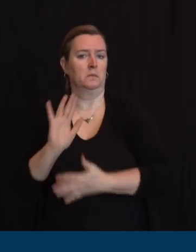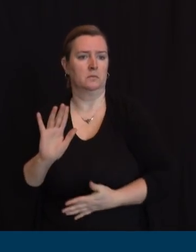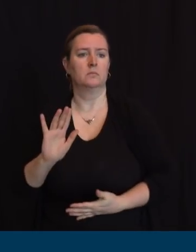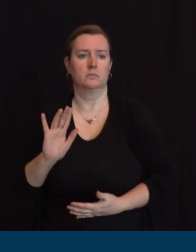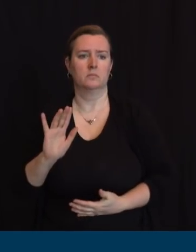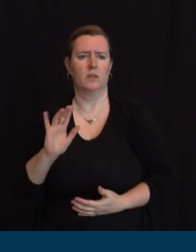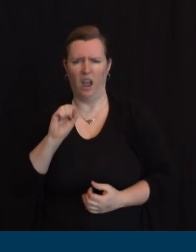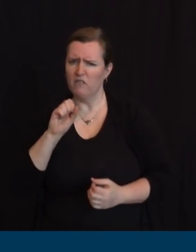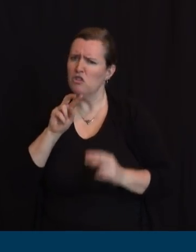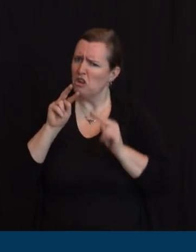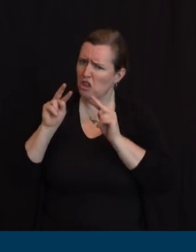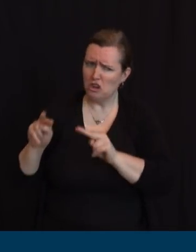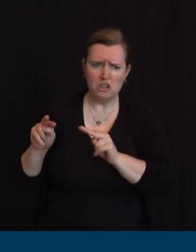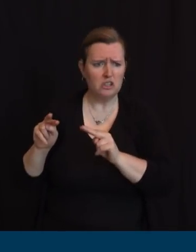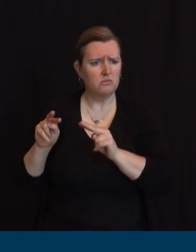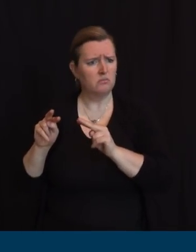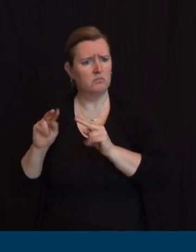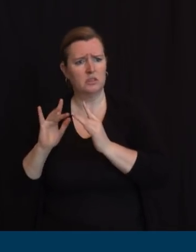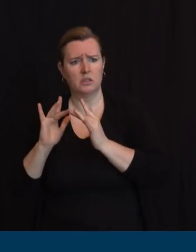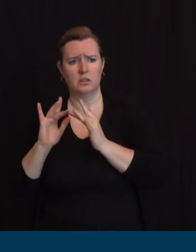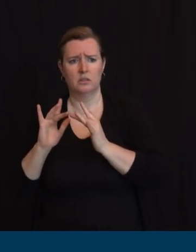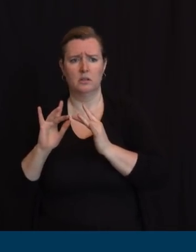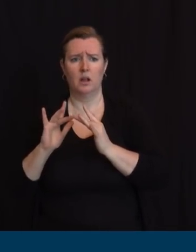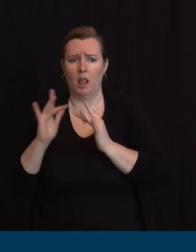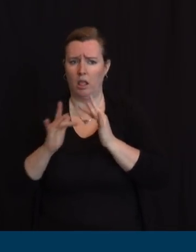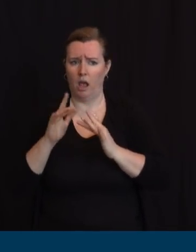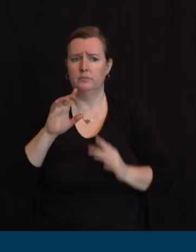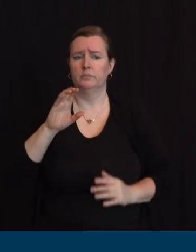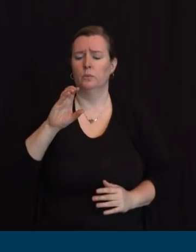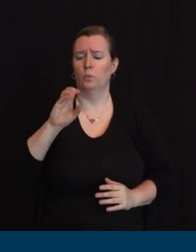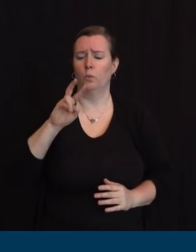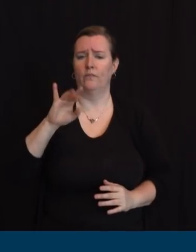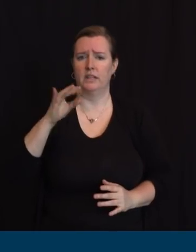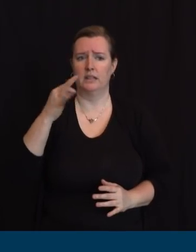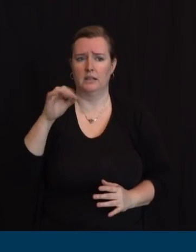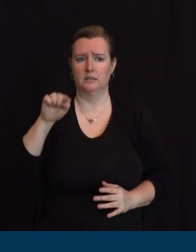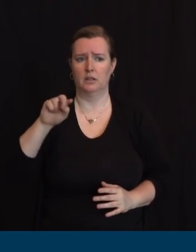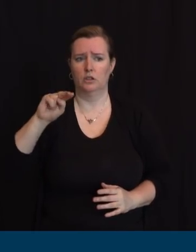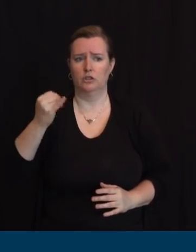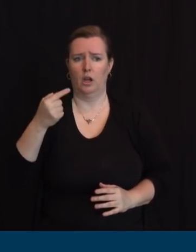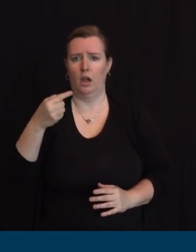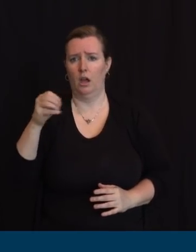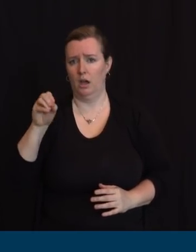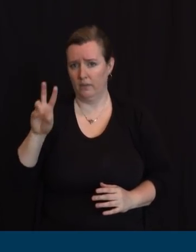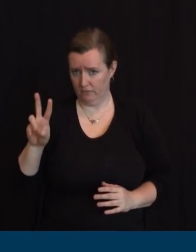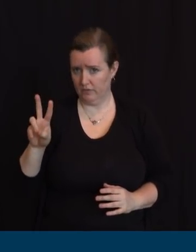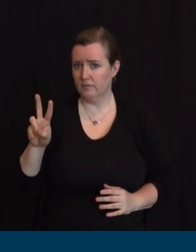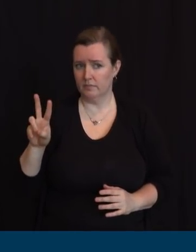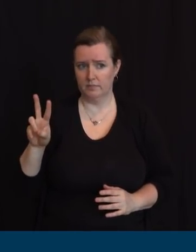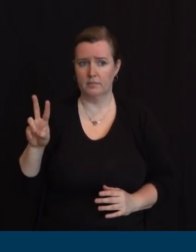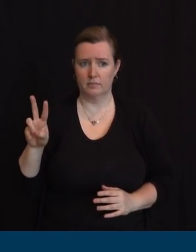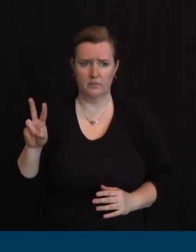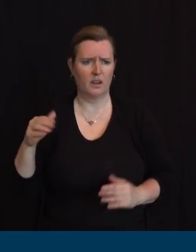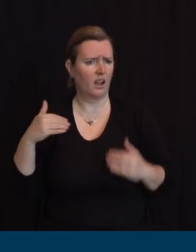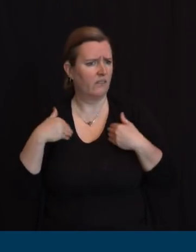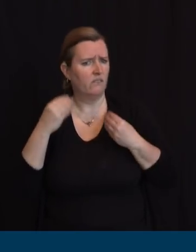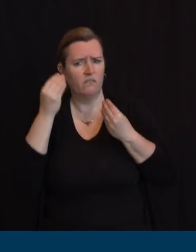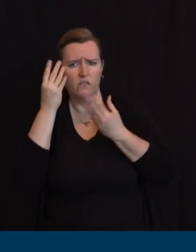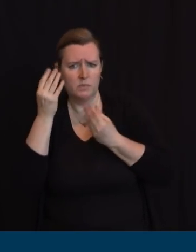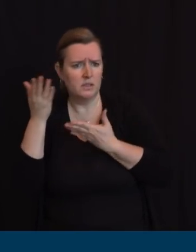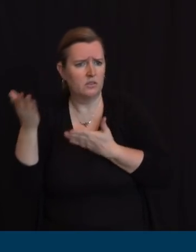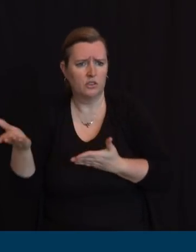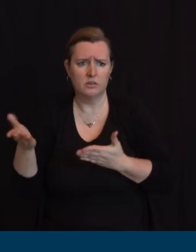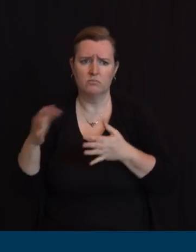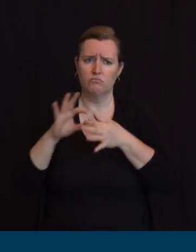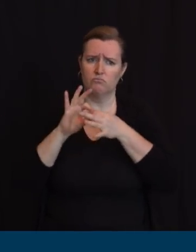go to Rob to see if there's any other app or other mousetrap that he's got in place but God willing